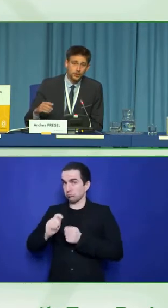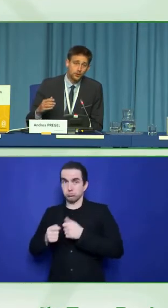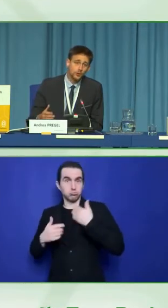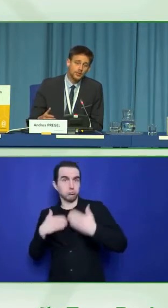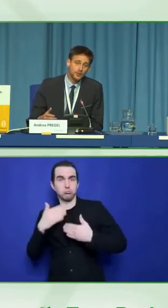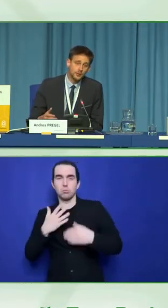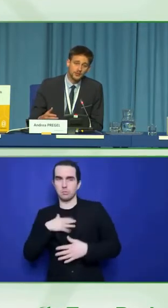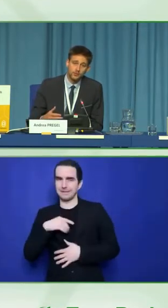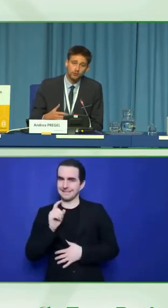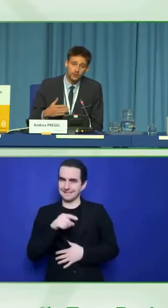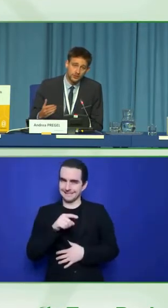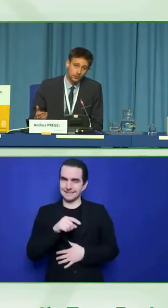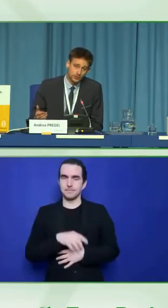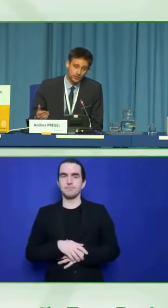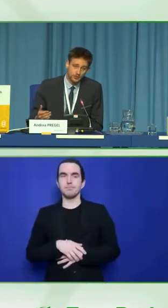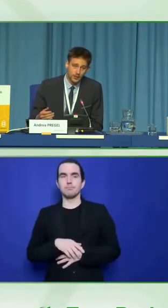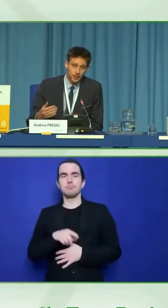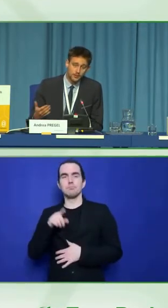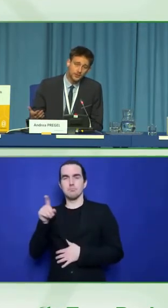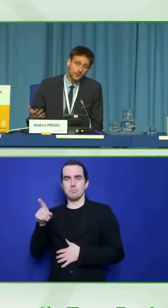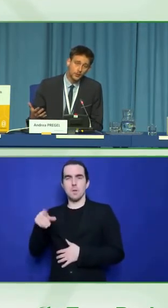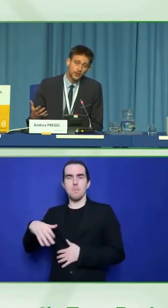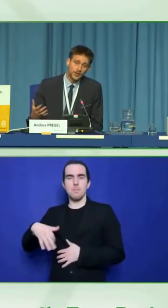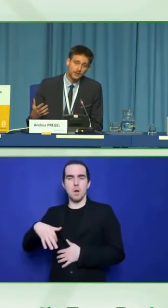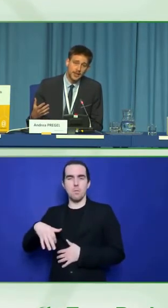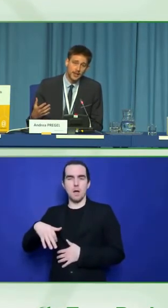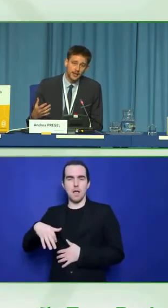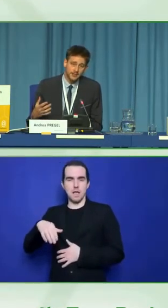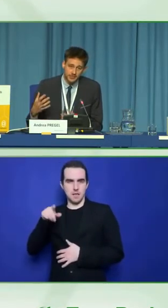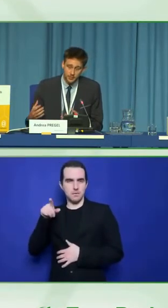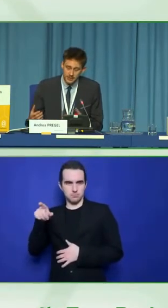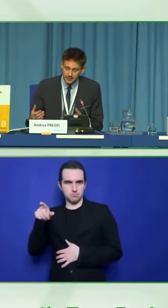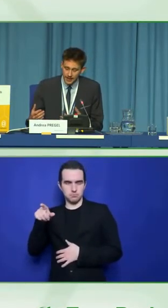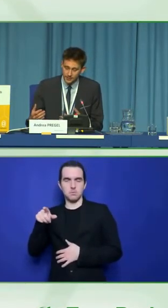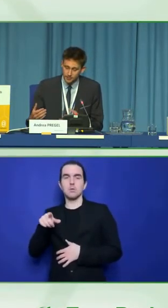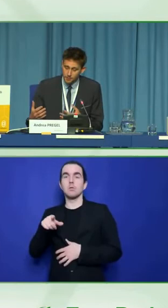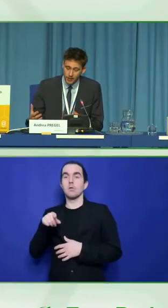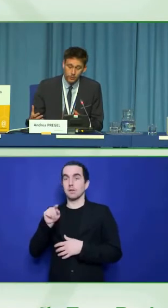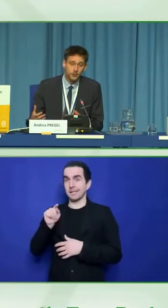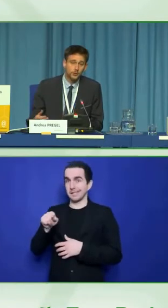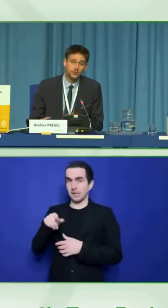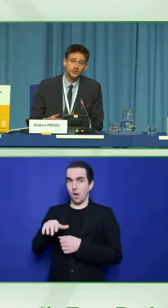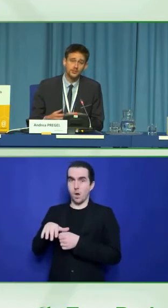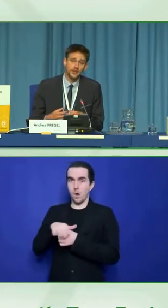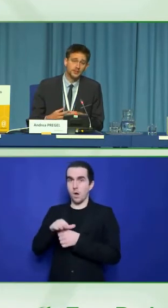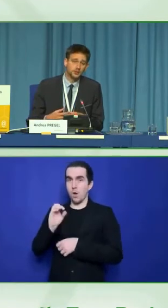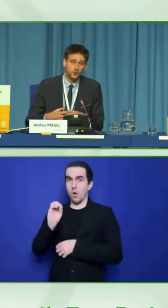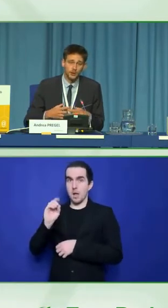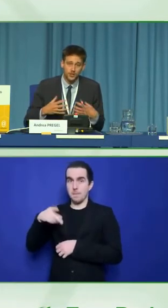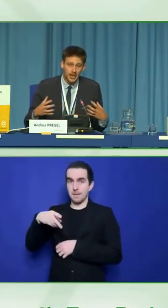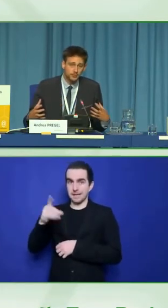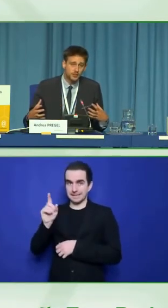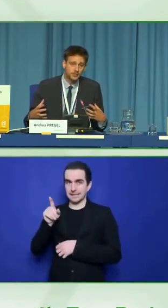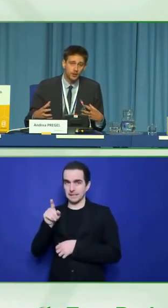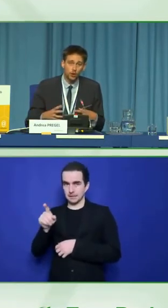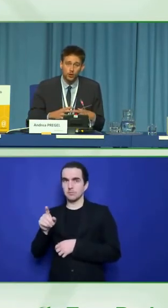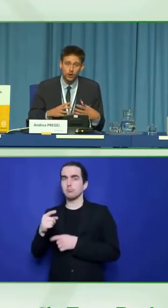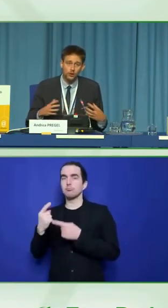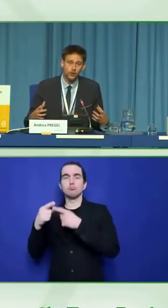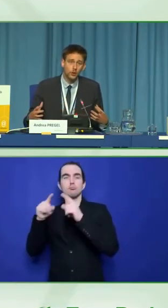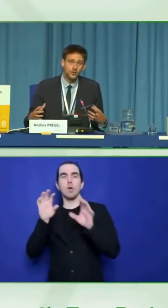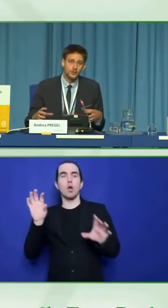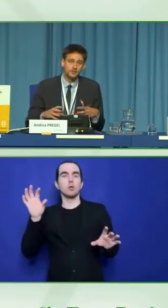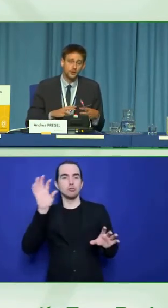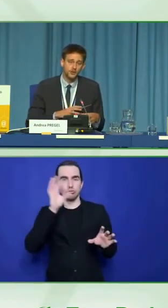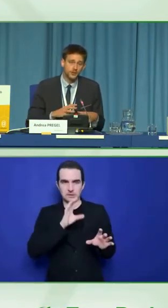Now, the toolkit includes several resources. First of all, there's an accessibility standards manual, which is divided into 12 chapters. They're